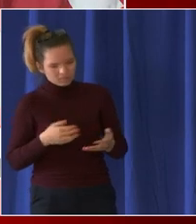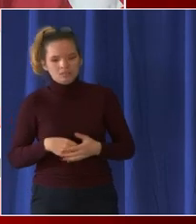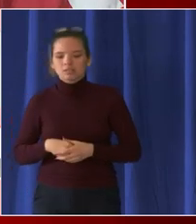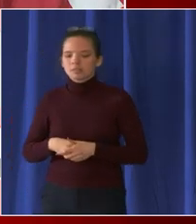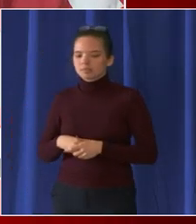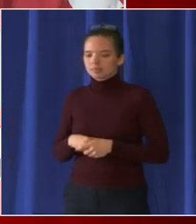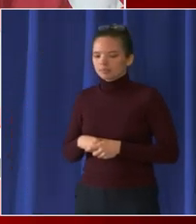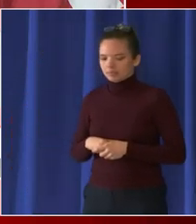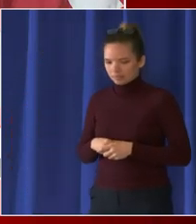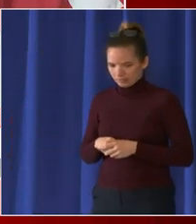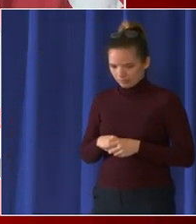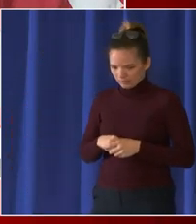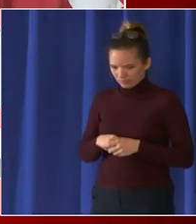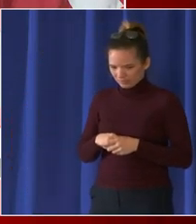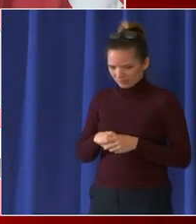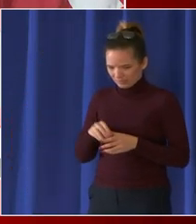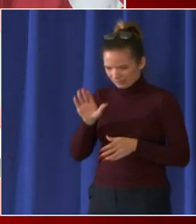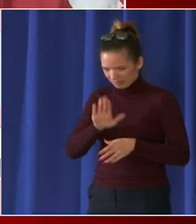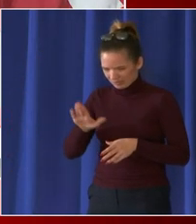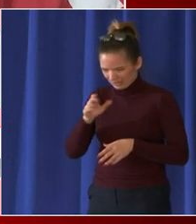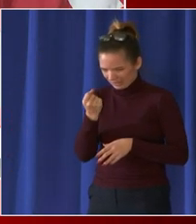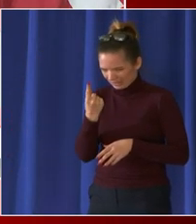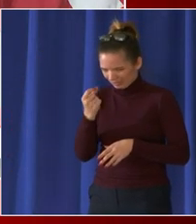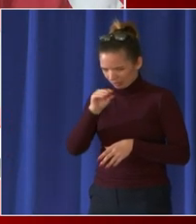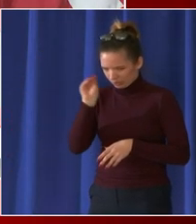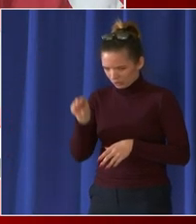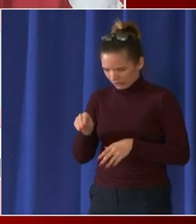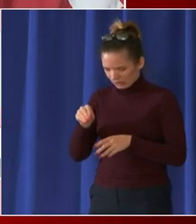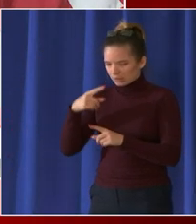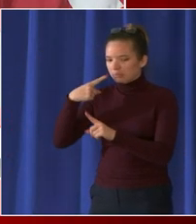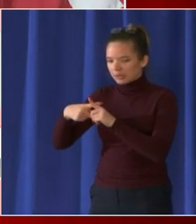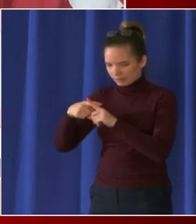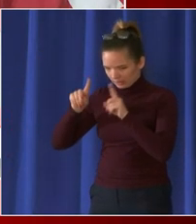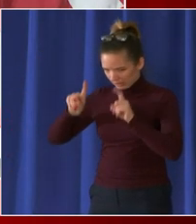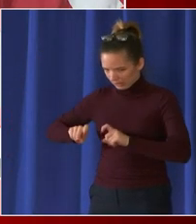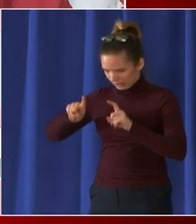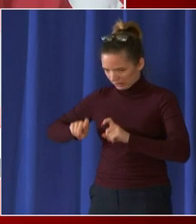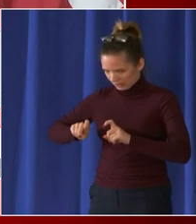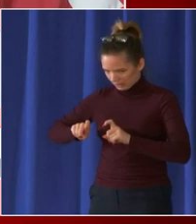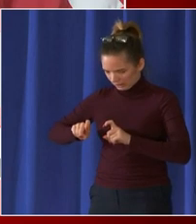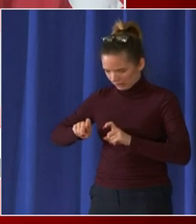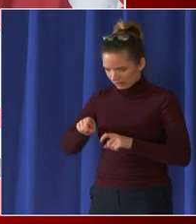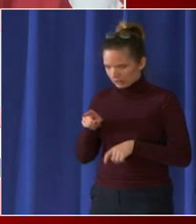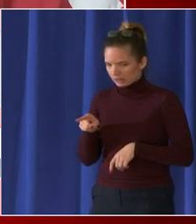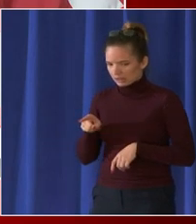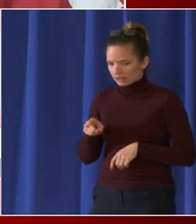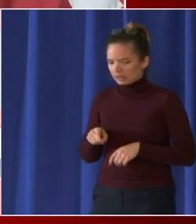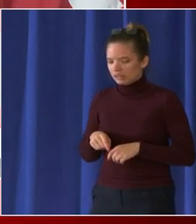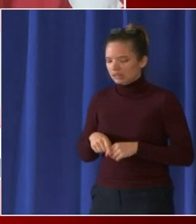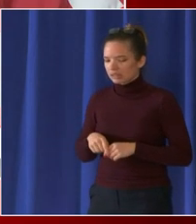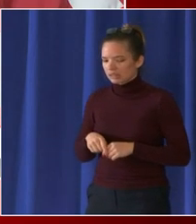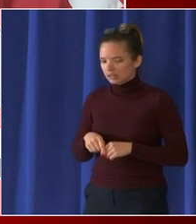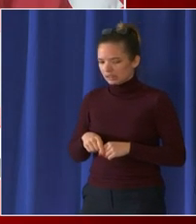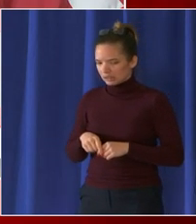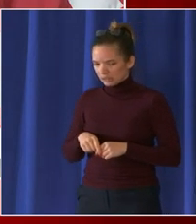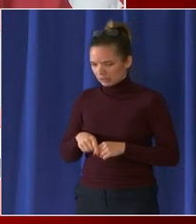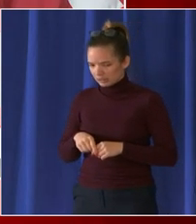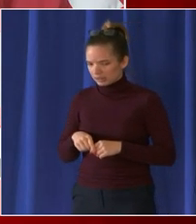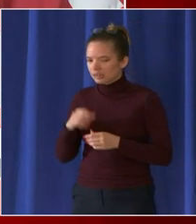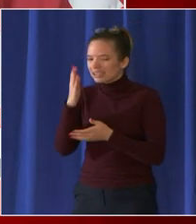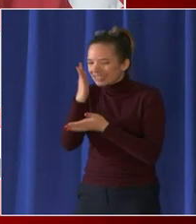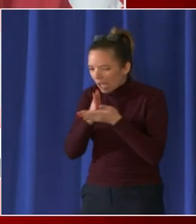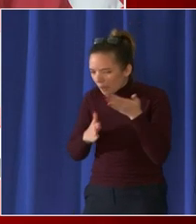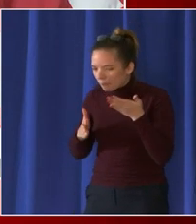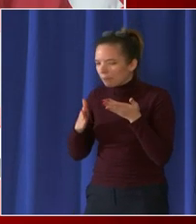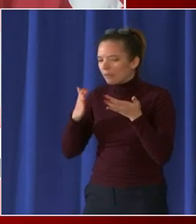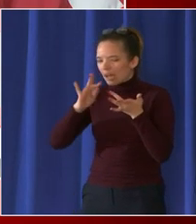positive there are some schools that have as high as a 20 of their staff testing positive but they didn't go virtual so i'm just wondering if you can explain why